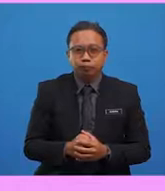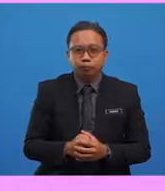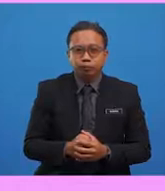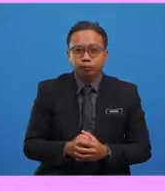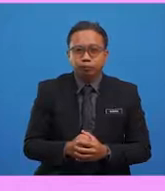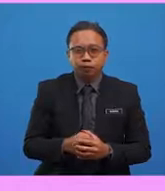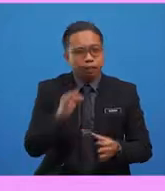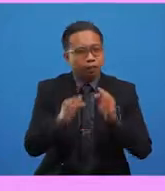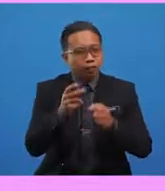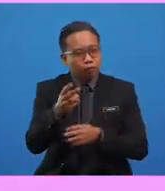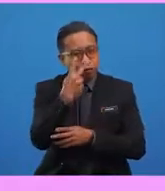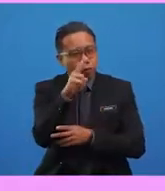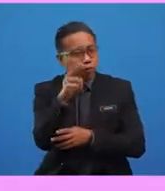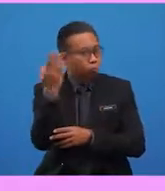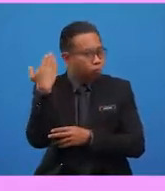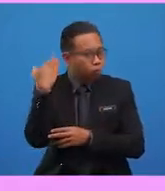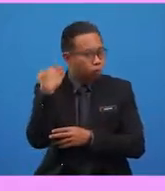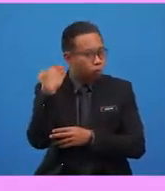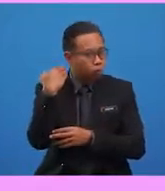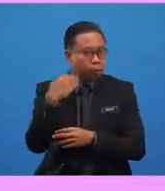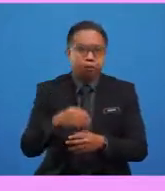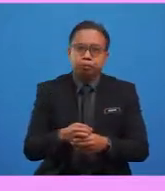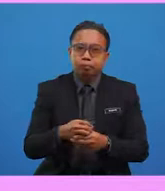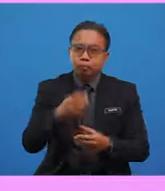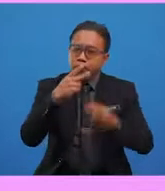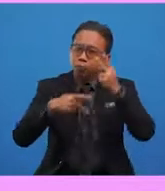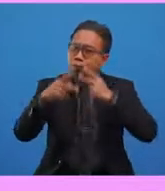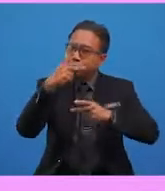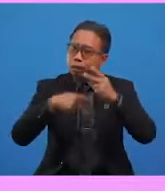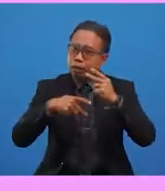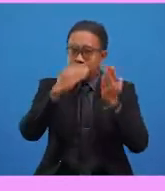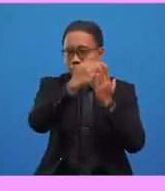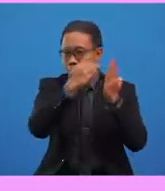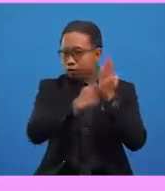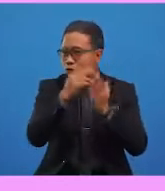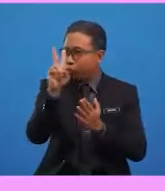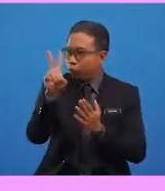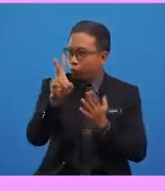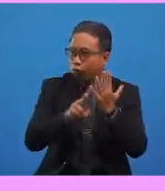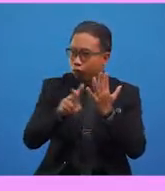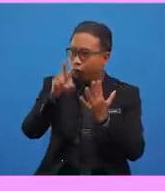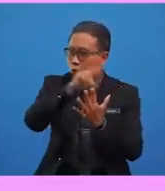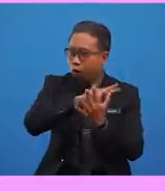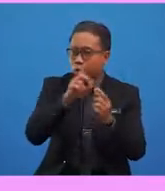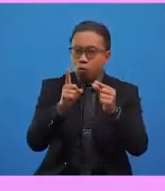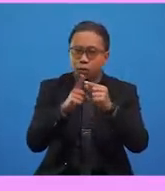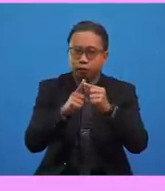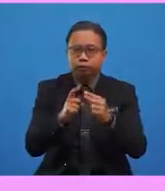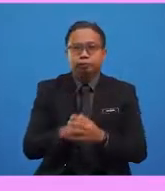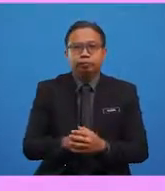If you look back at the picnic list, there are two vowel words. What are they?